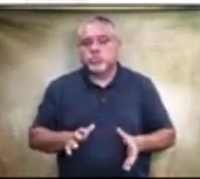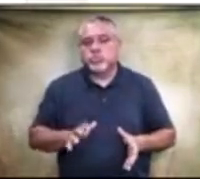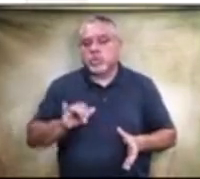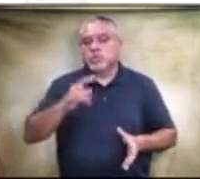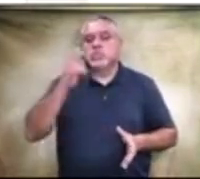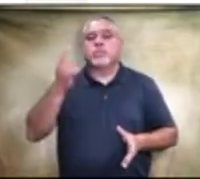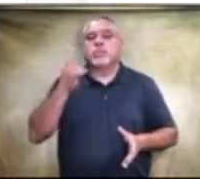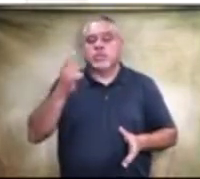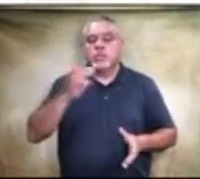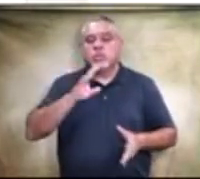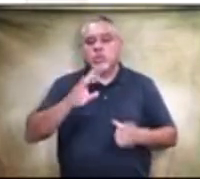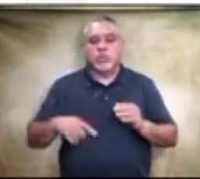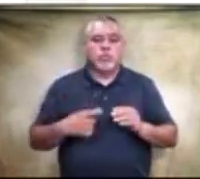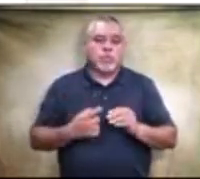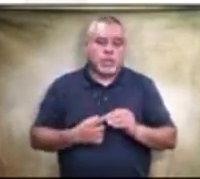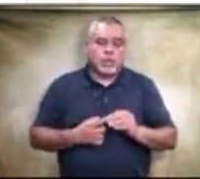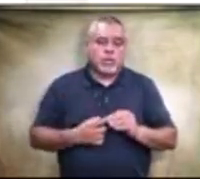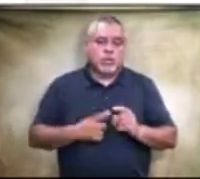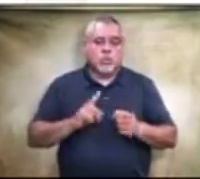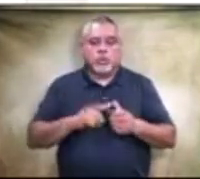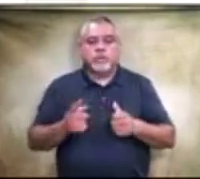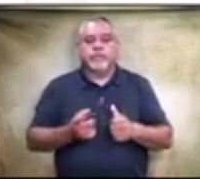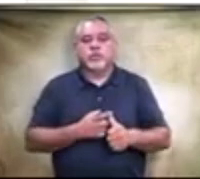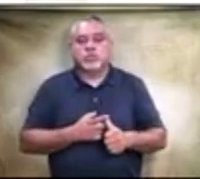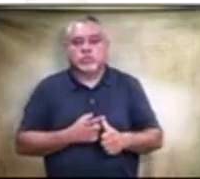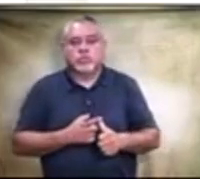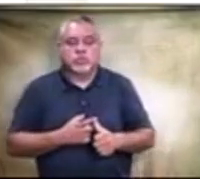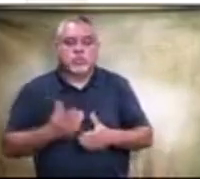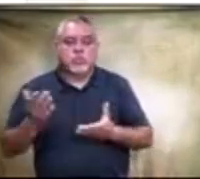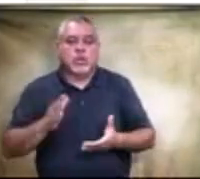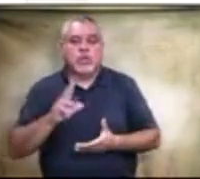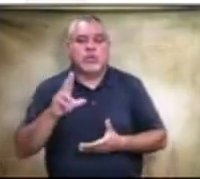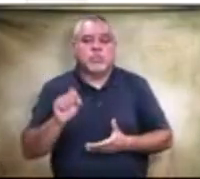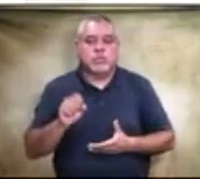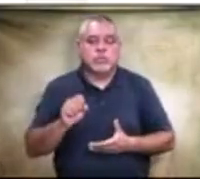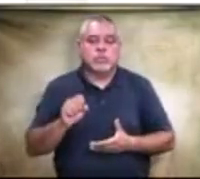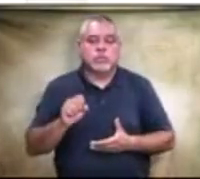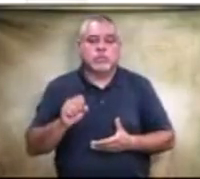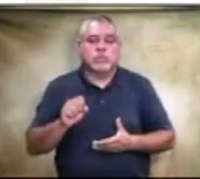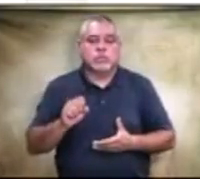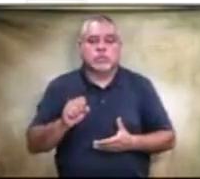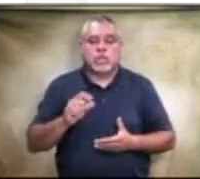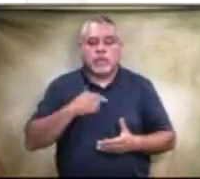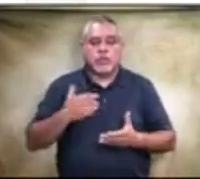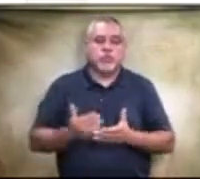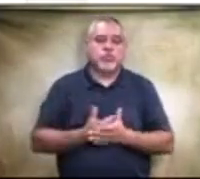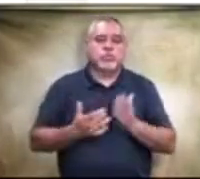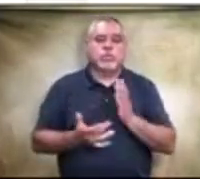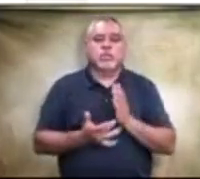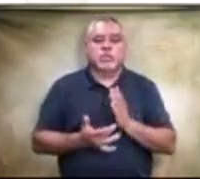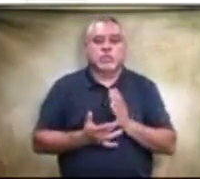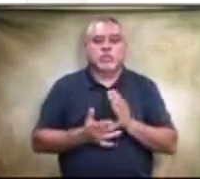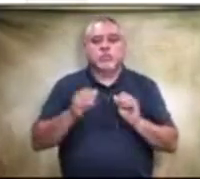we talked about when we first uh brought the buses up was that there was new technology out where we will be able